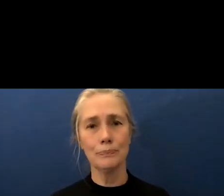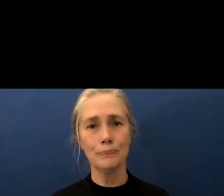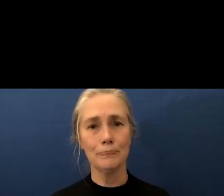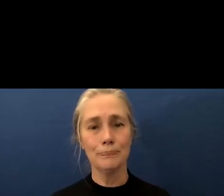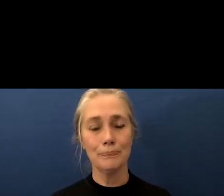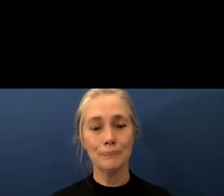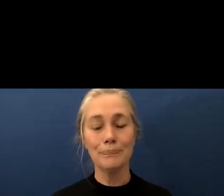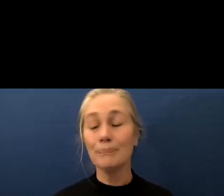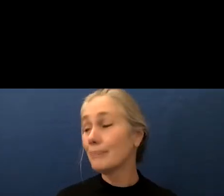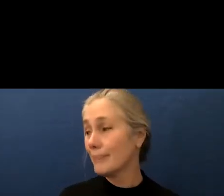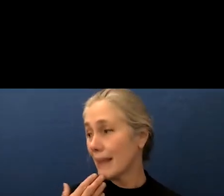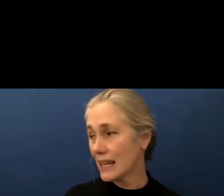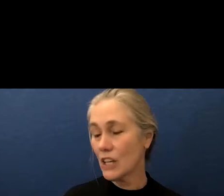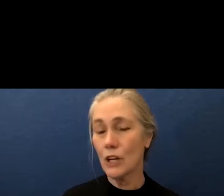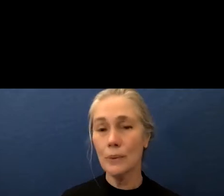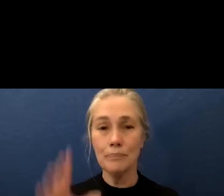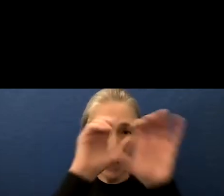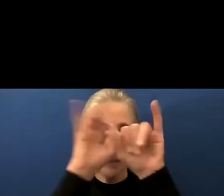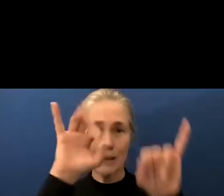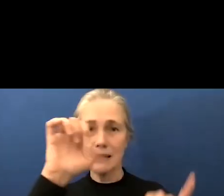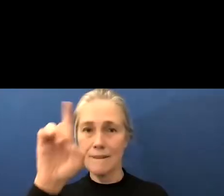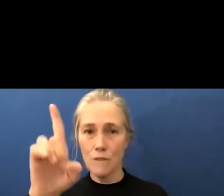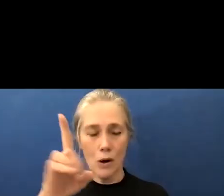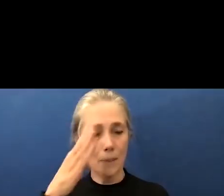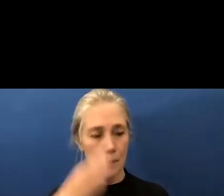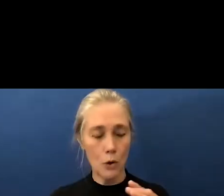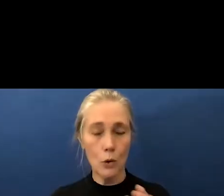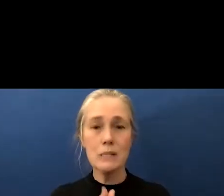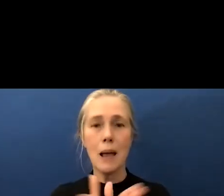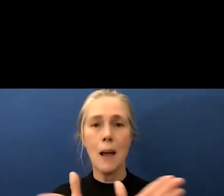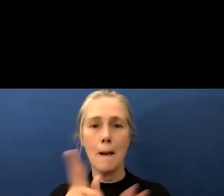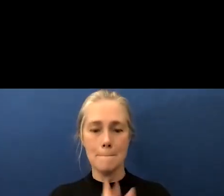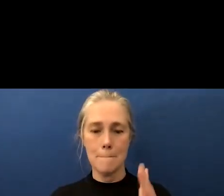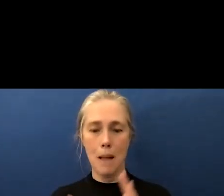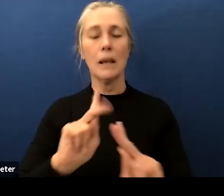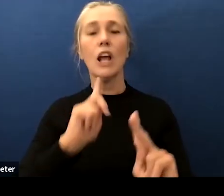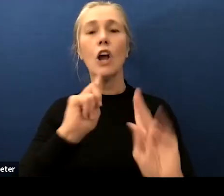thank you president for that concludes public comment on this item